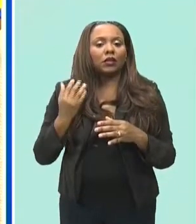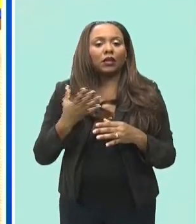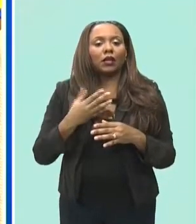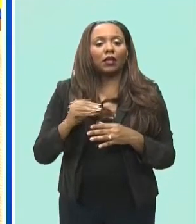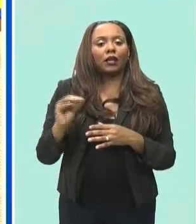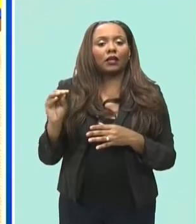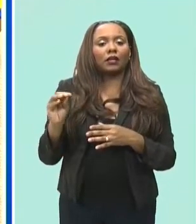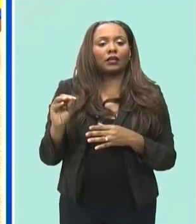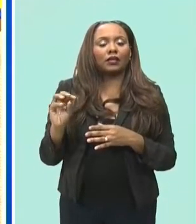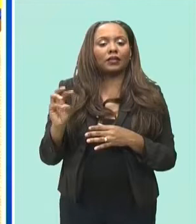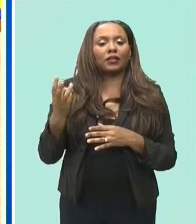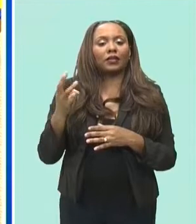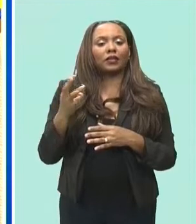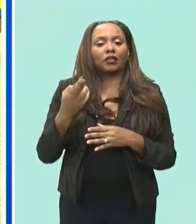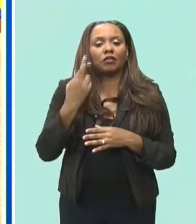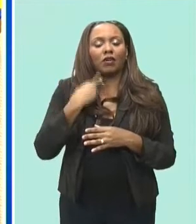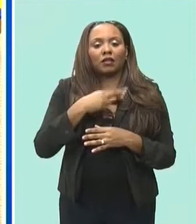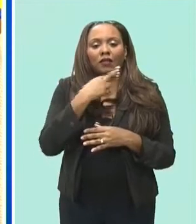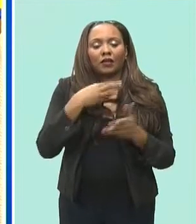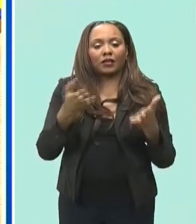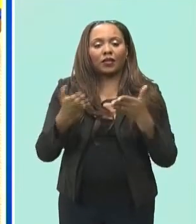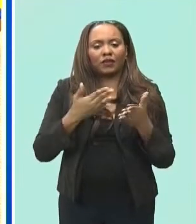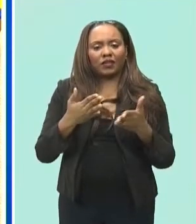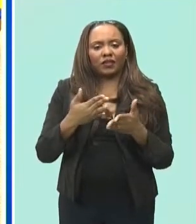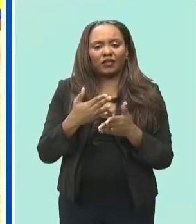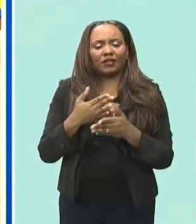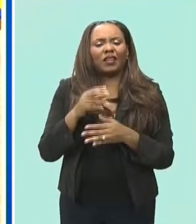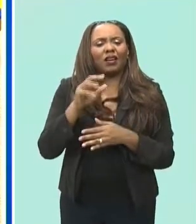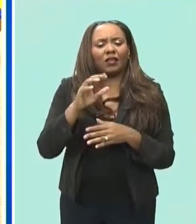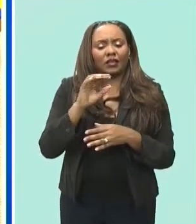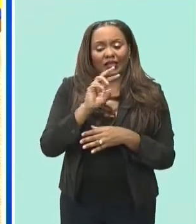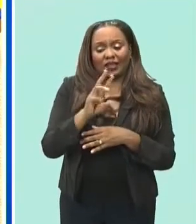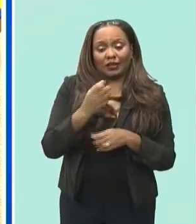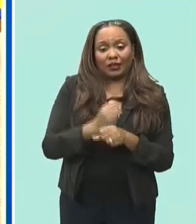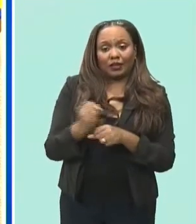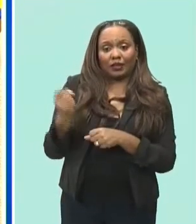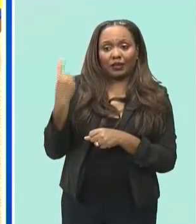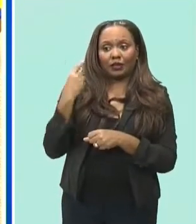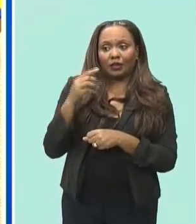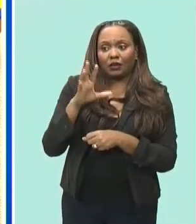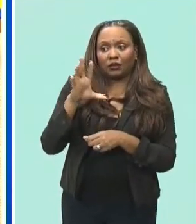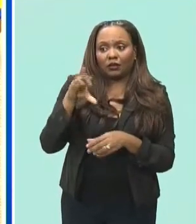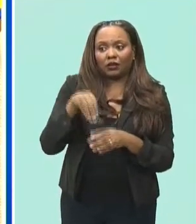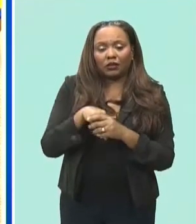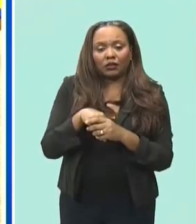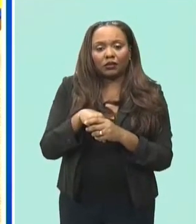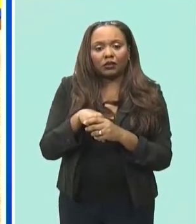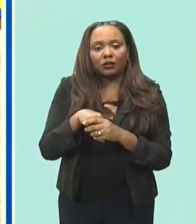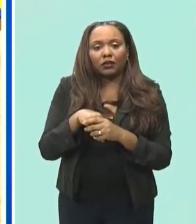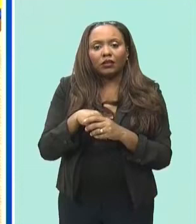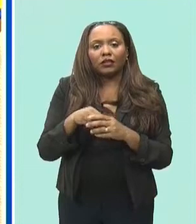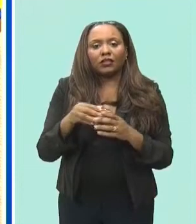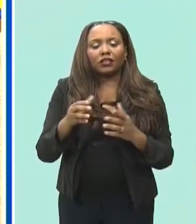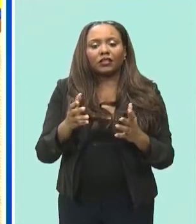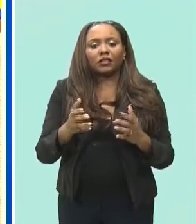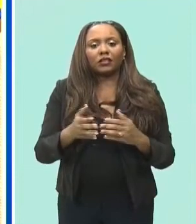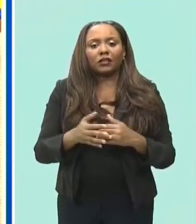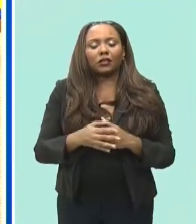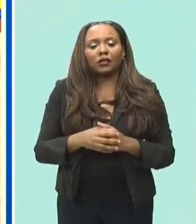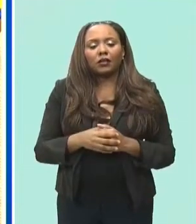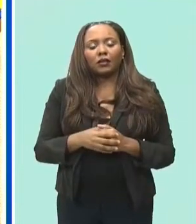restaurant service they earned this opportunity to represent their country in kazan 2019 by achieving 75